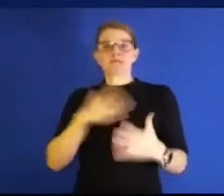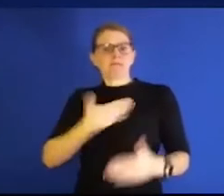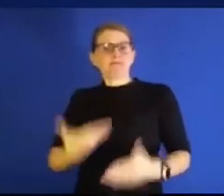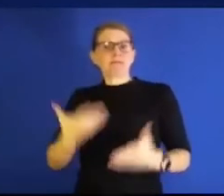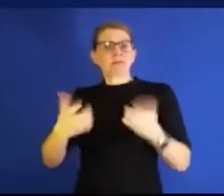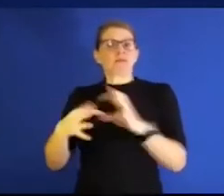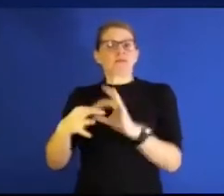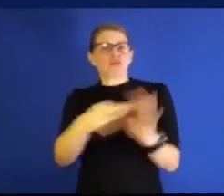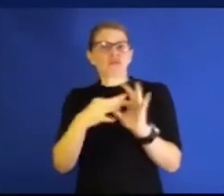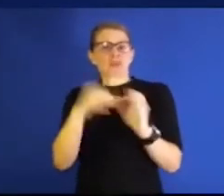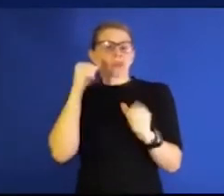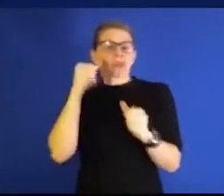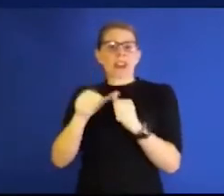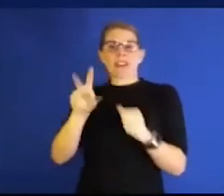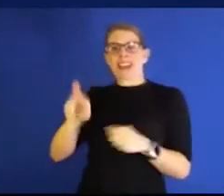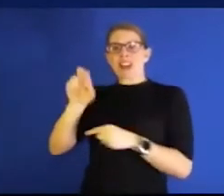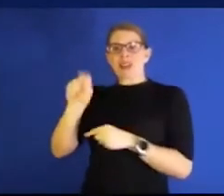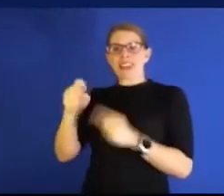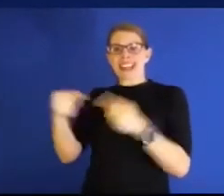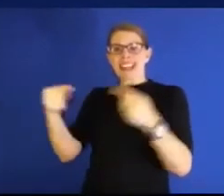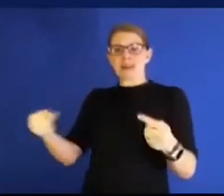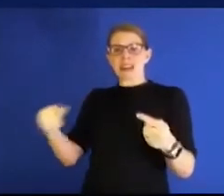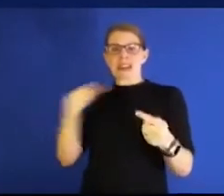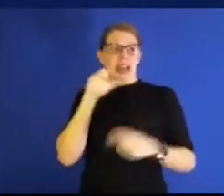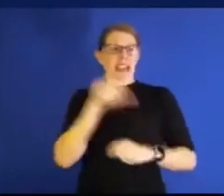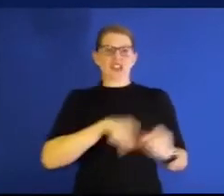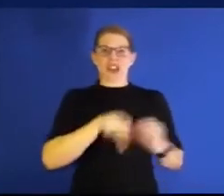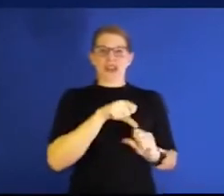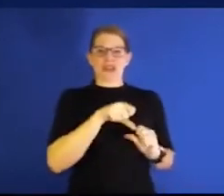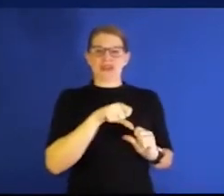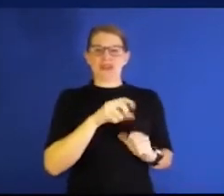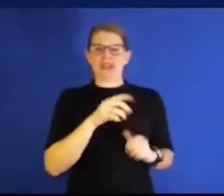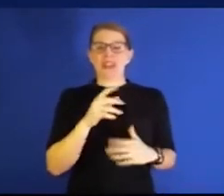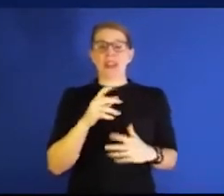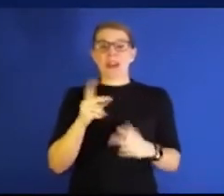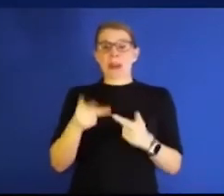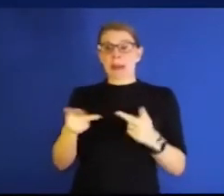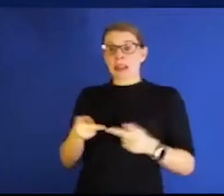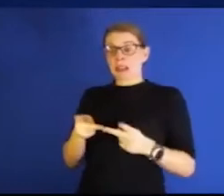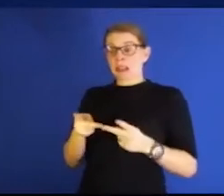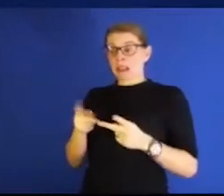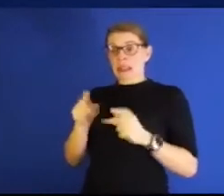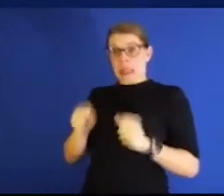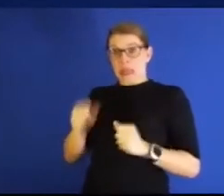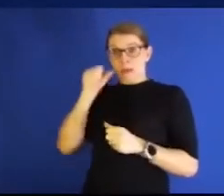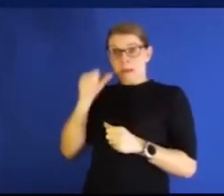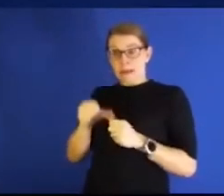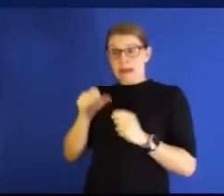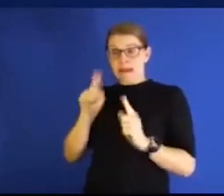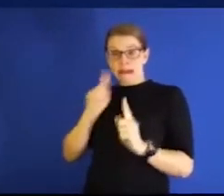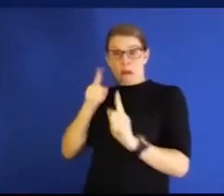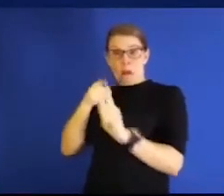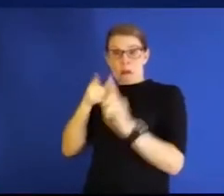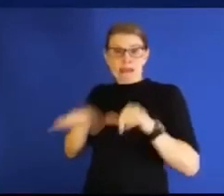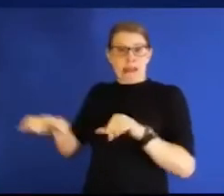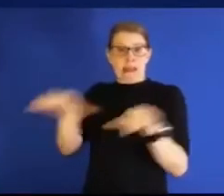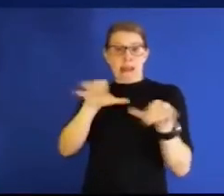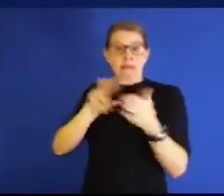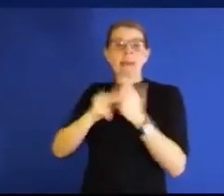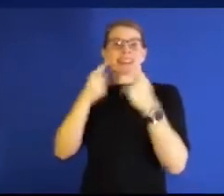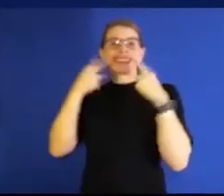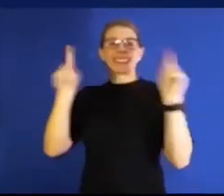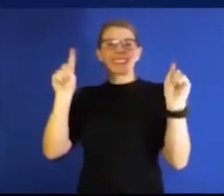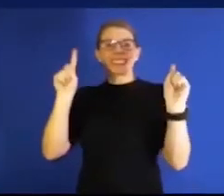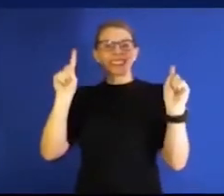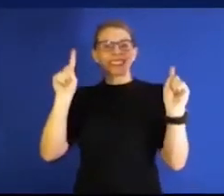viruses are the enemy and not each other. And in places where you can remember that and work toward the same goal, you can have great success, and I think that's what